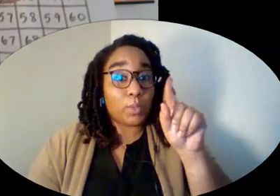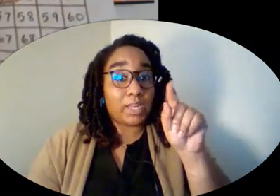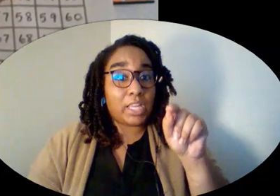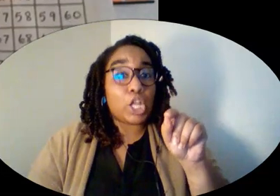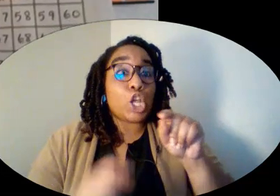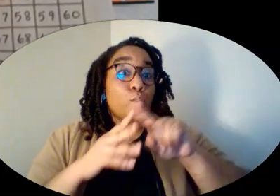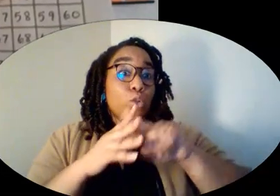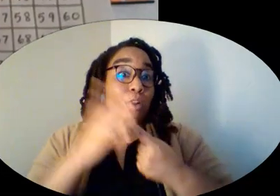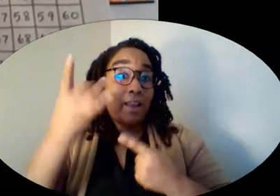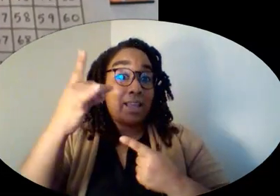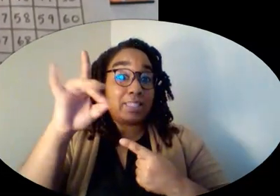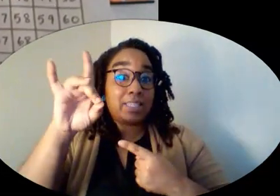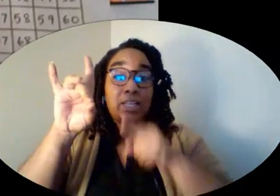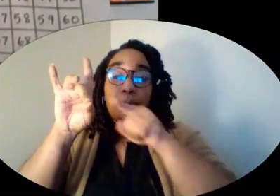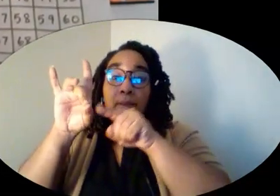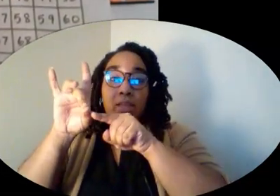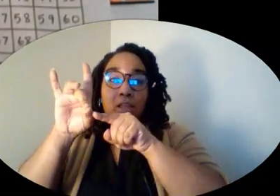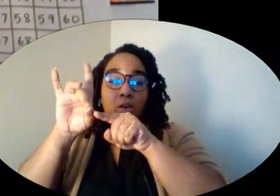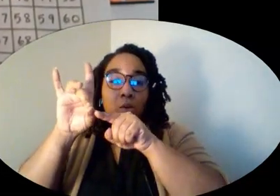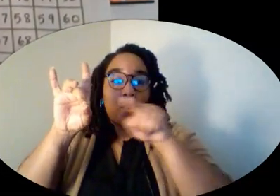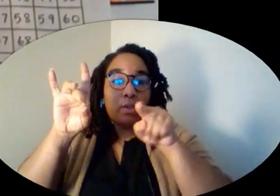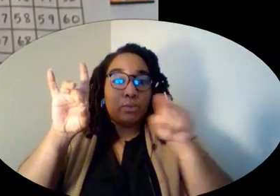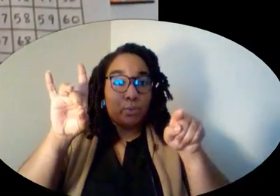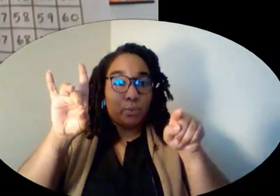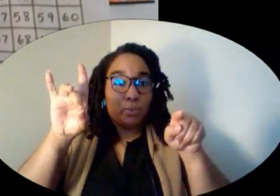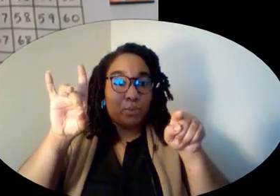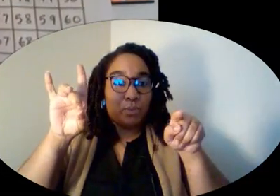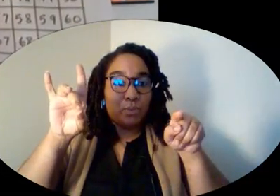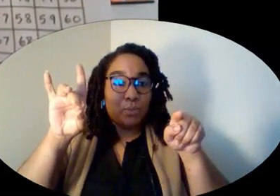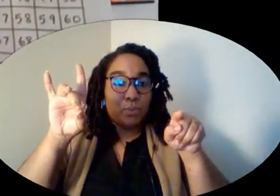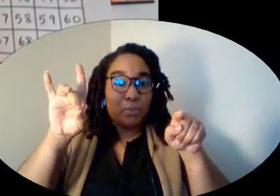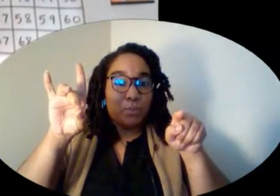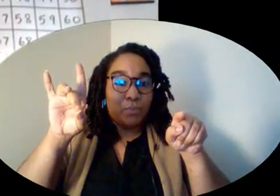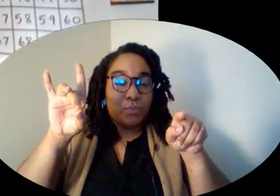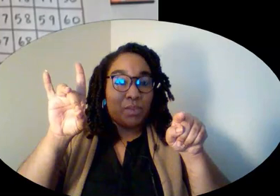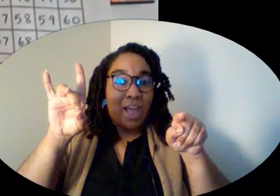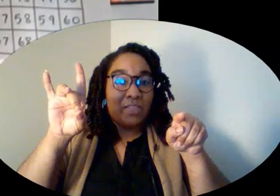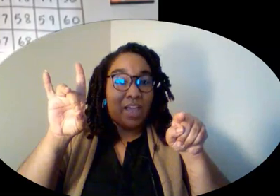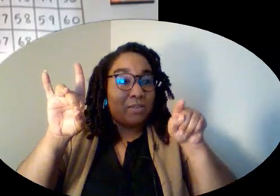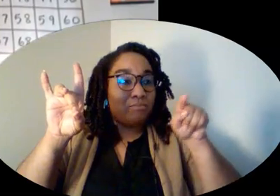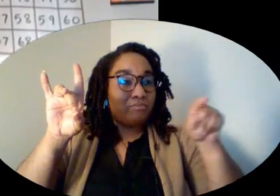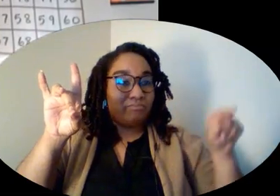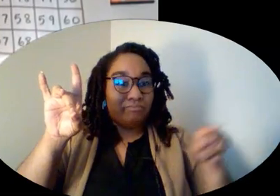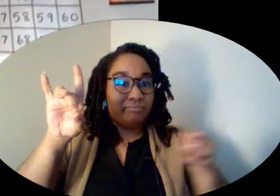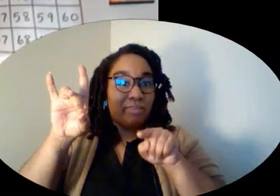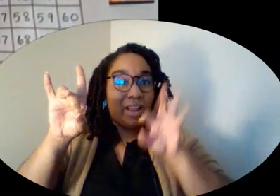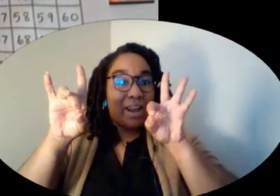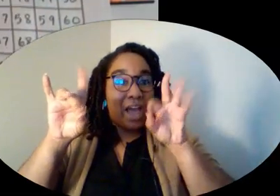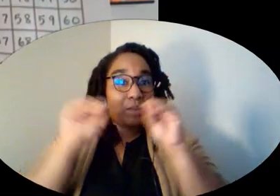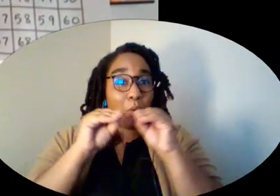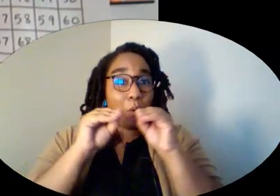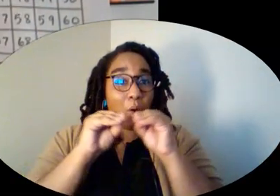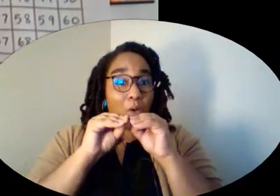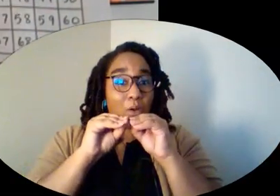maybe you would have hopped to one, two, like here, four, and then nine more. Oops,